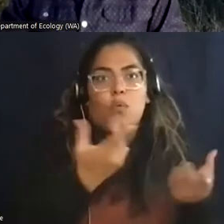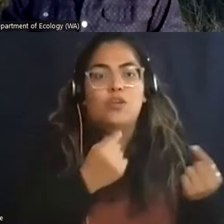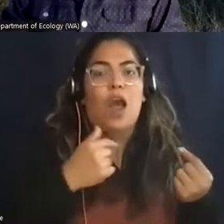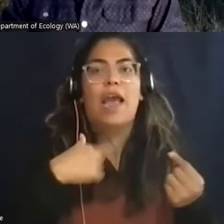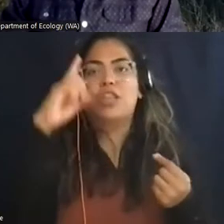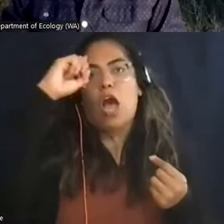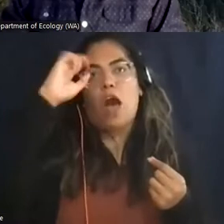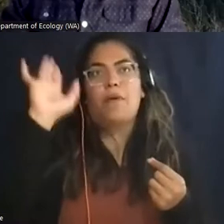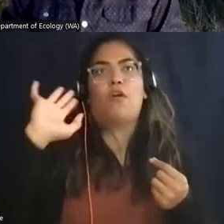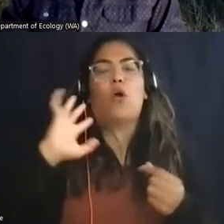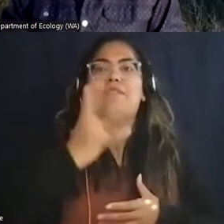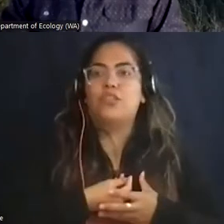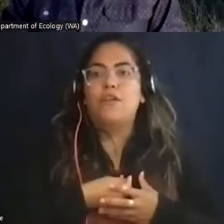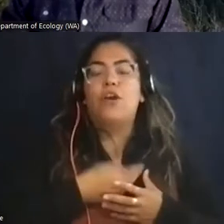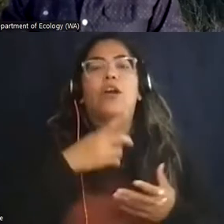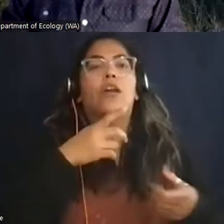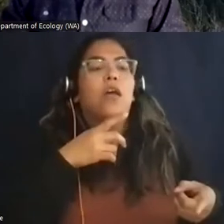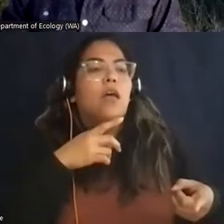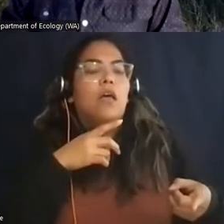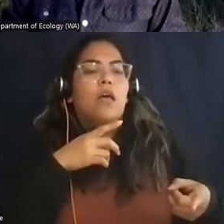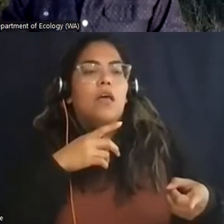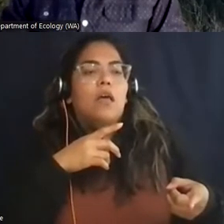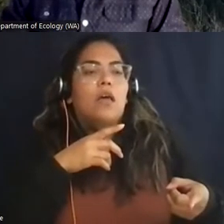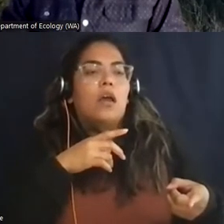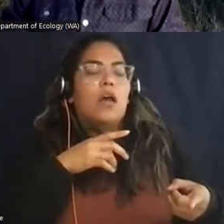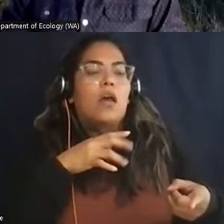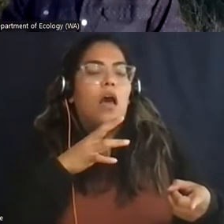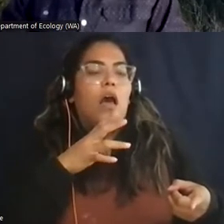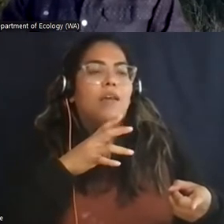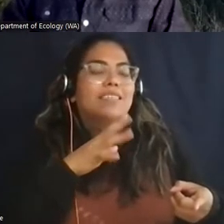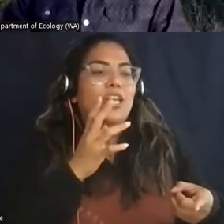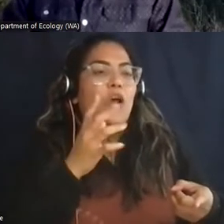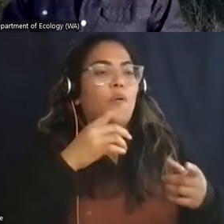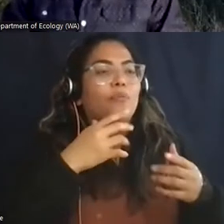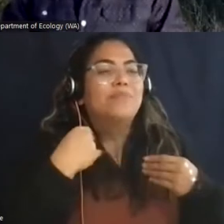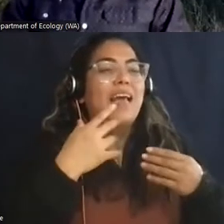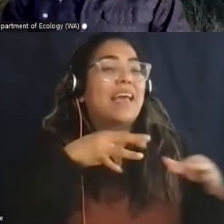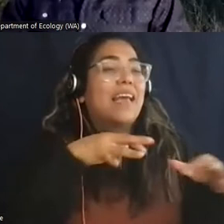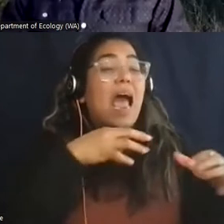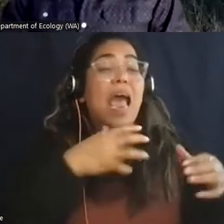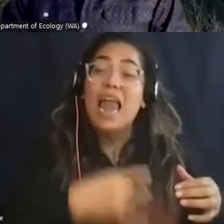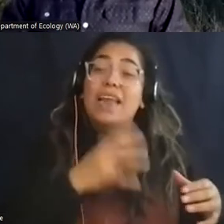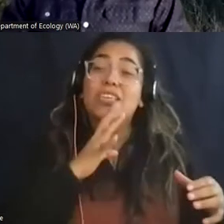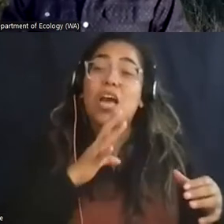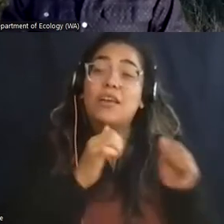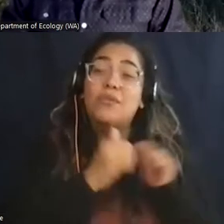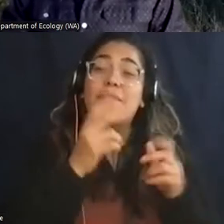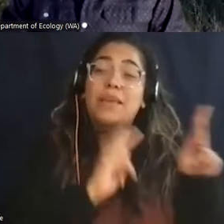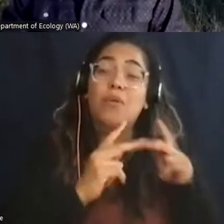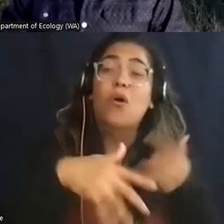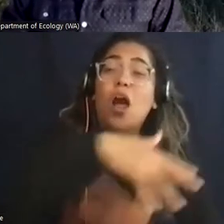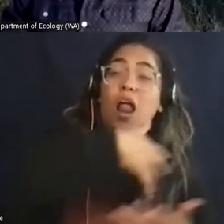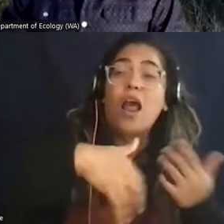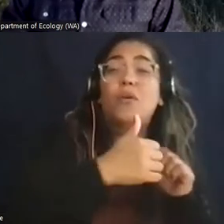when I was a park ranger giving guided hikes or campfire talks, I learned that I really enjoy interacting with people.